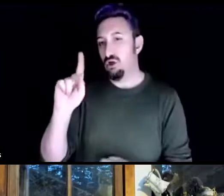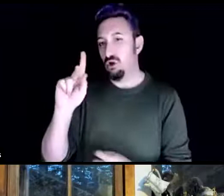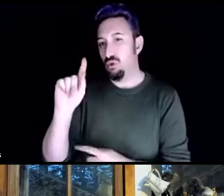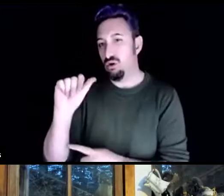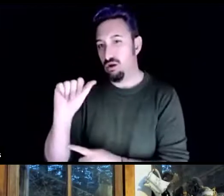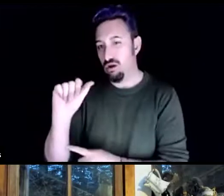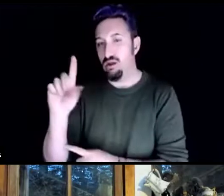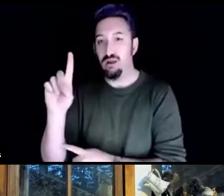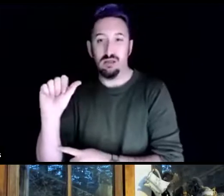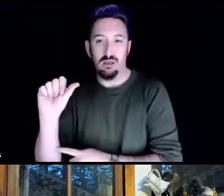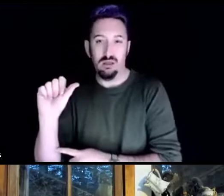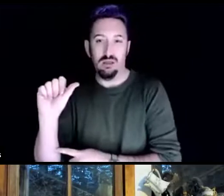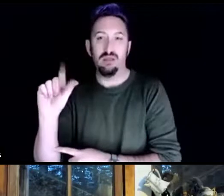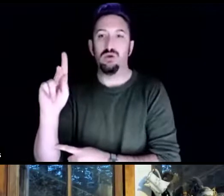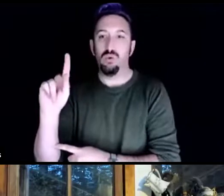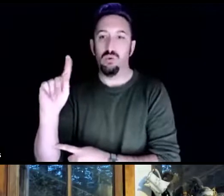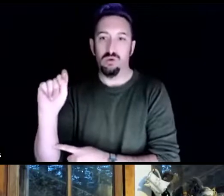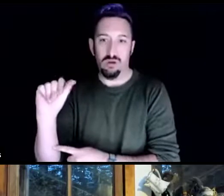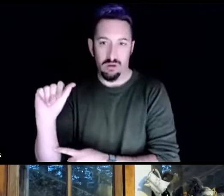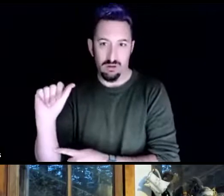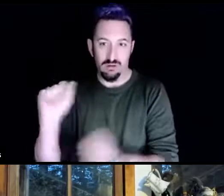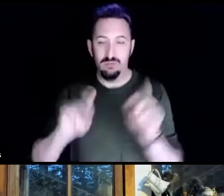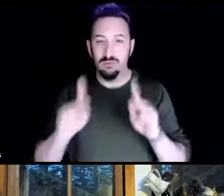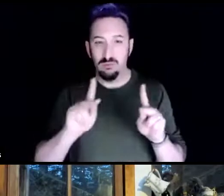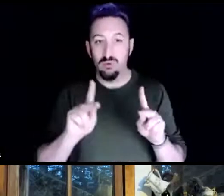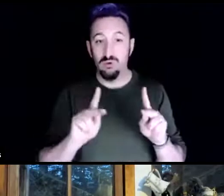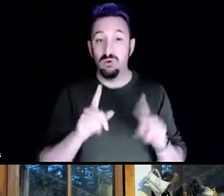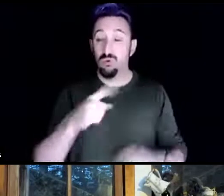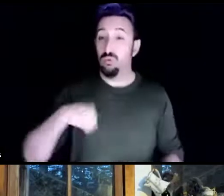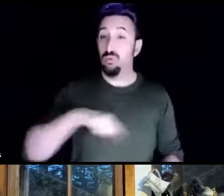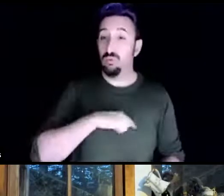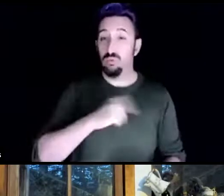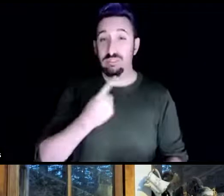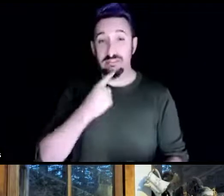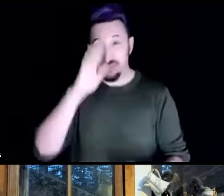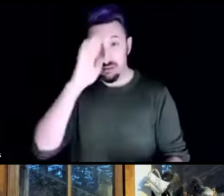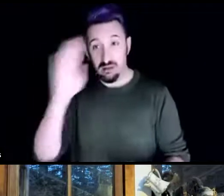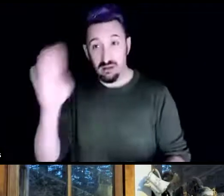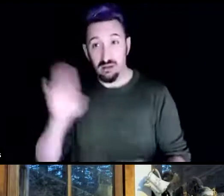So, often we greet ourselves with other people saying,